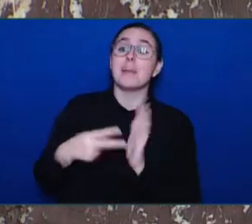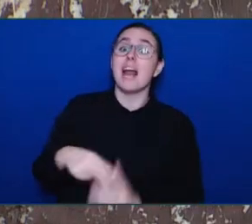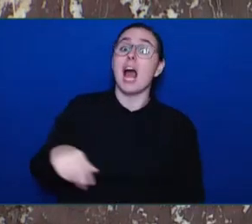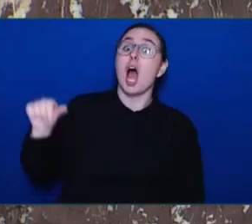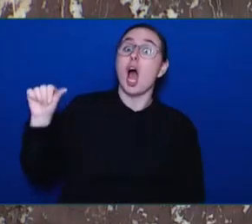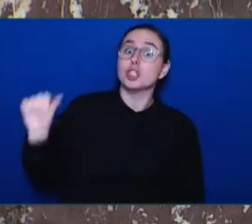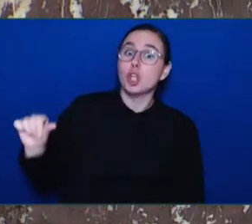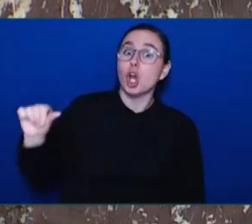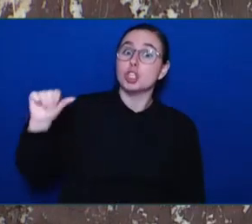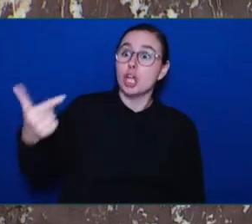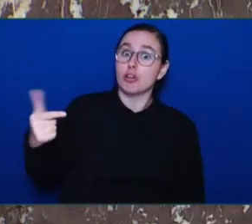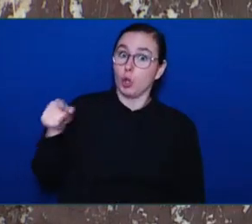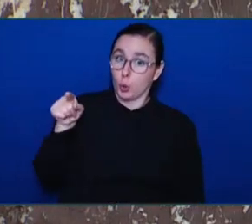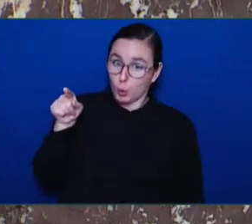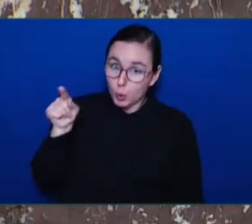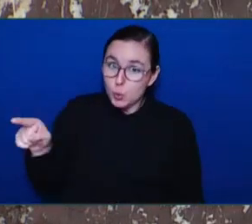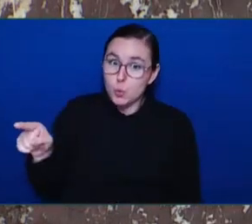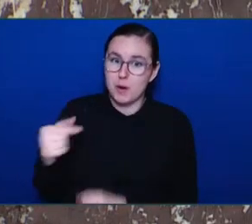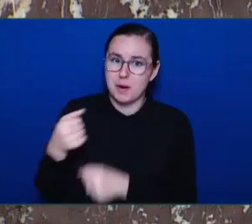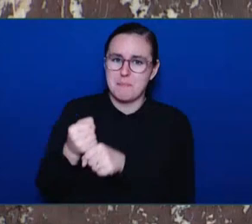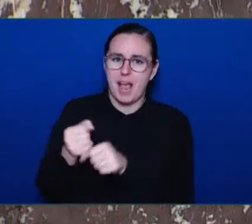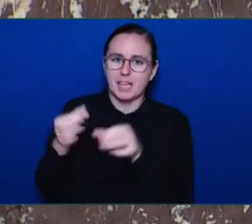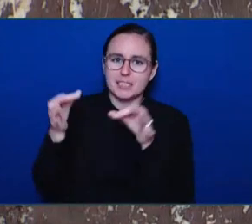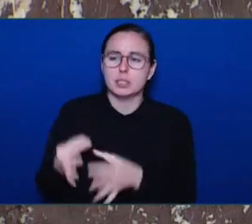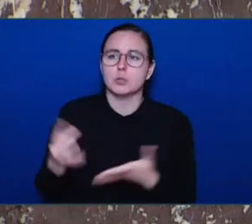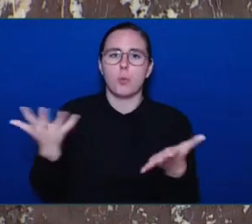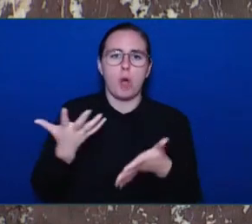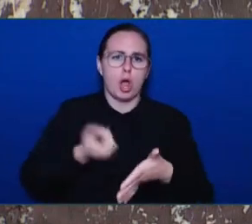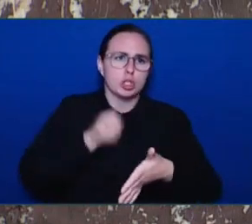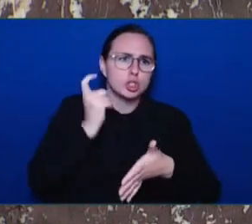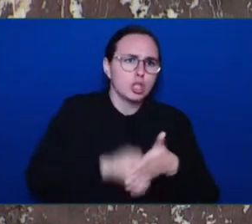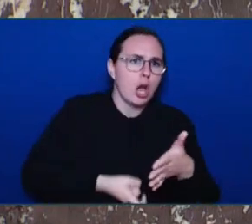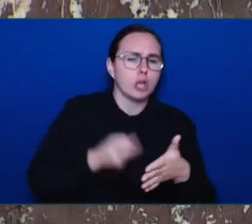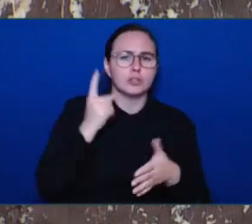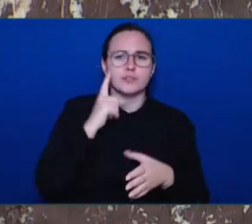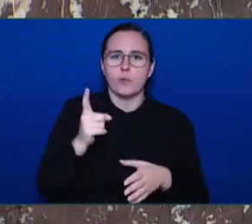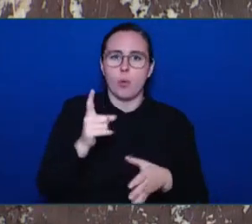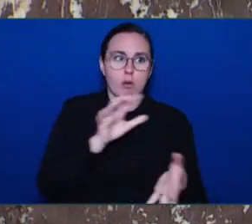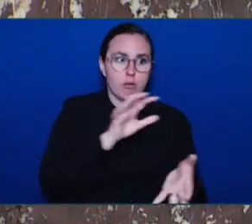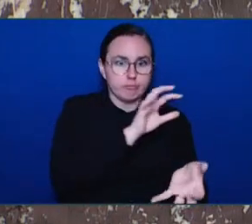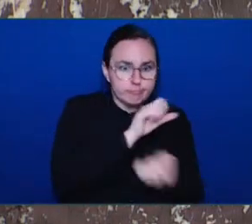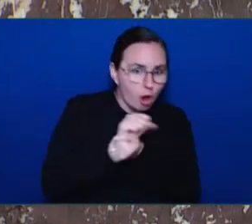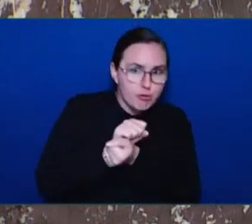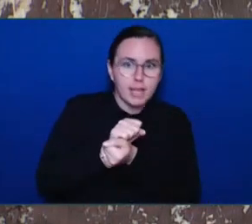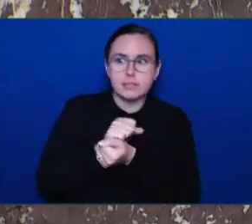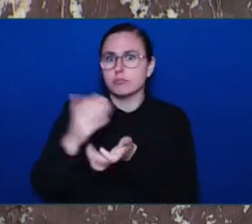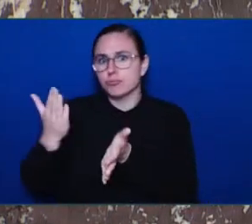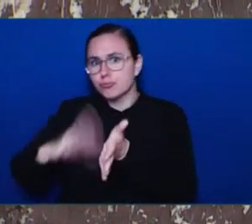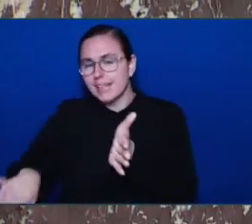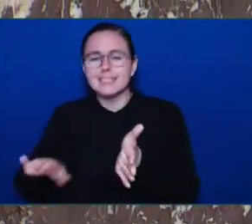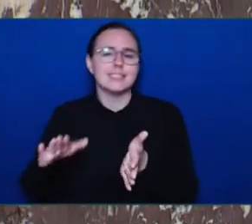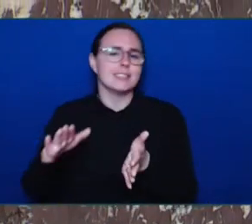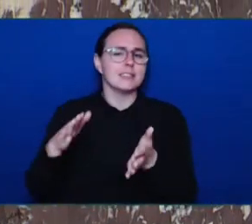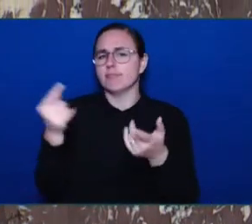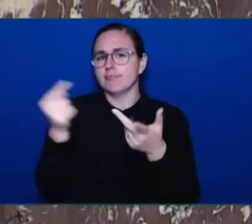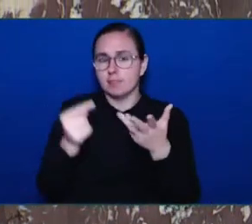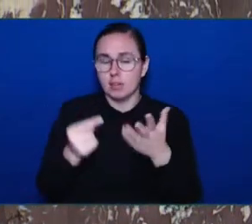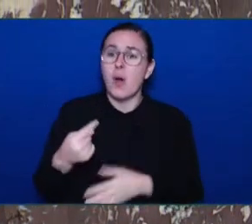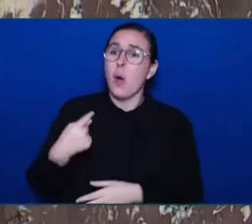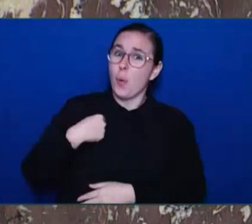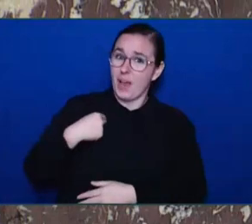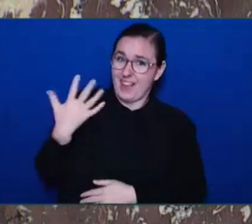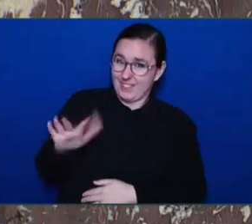that would be setting the guidelines for what's considered in the public interest and I can tell you that we've been asking them to consider it in the public interest